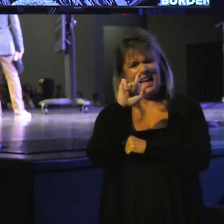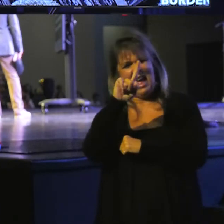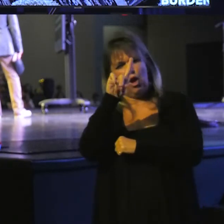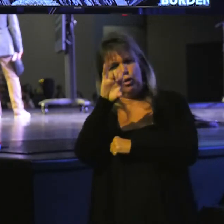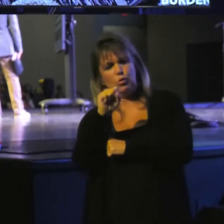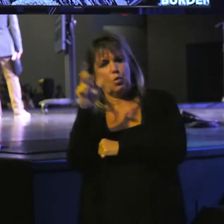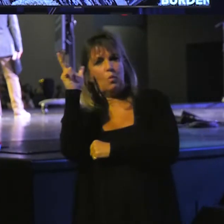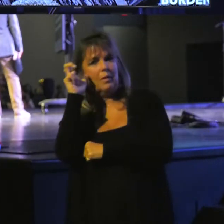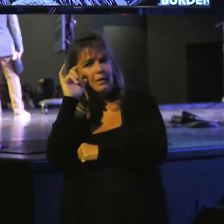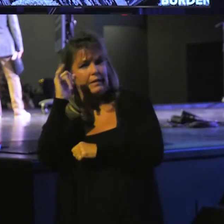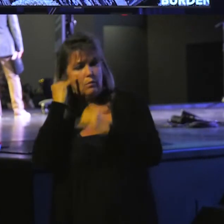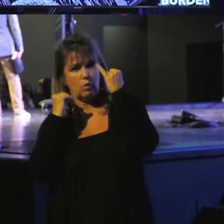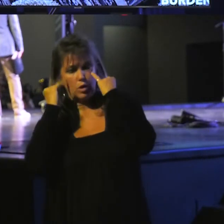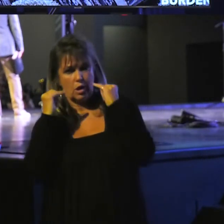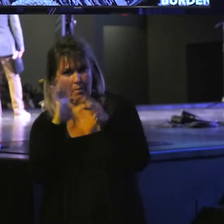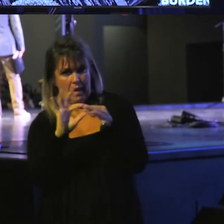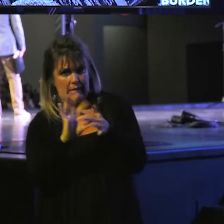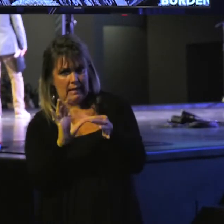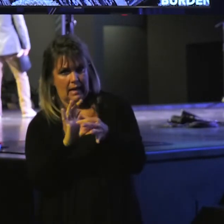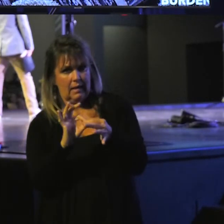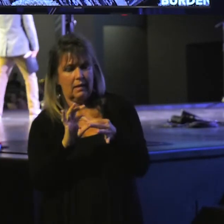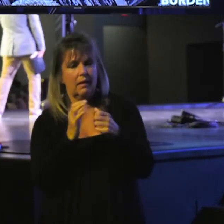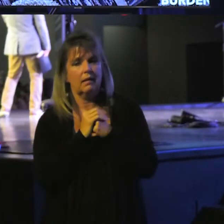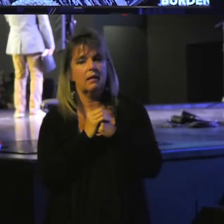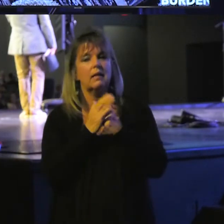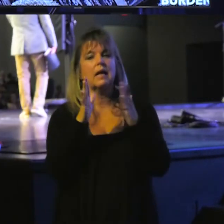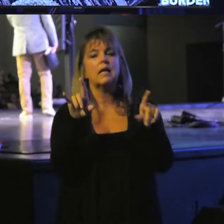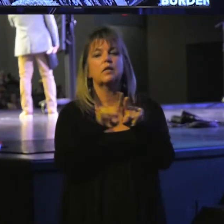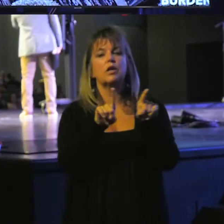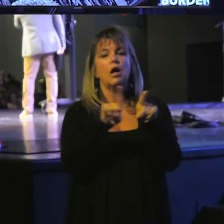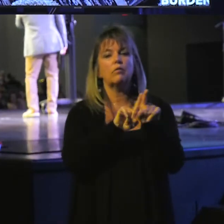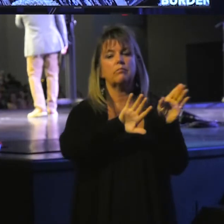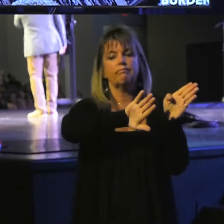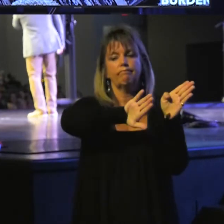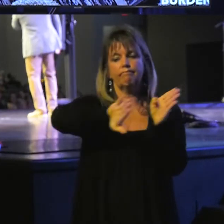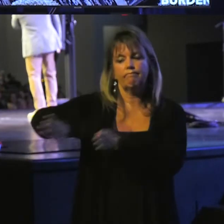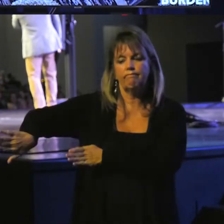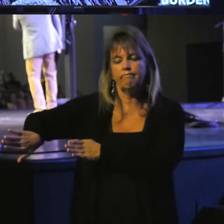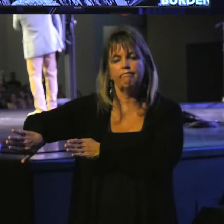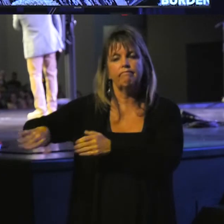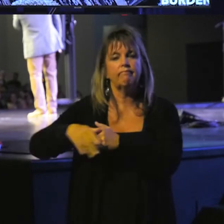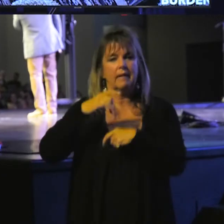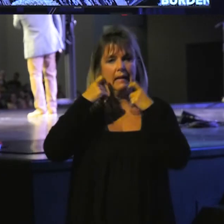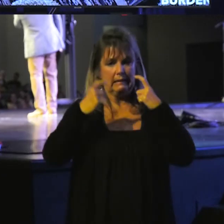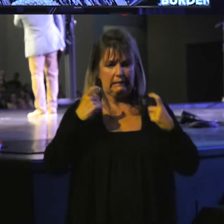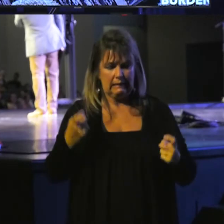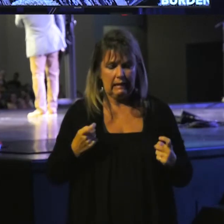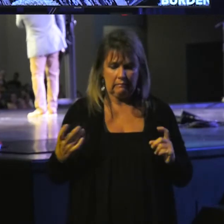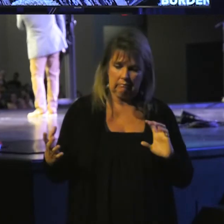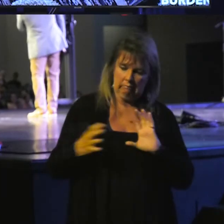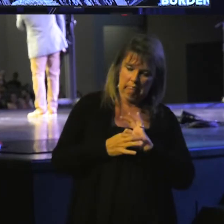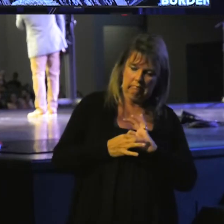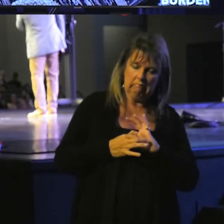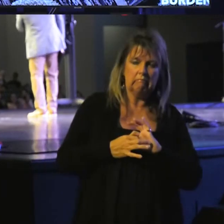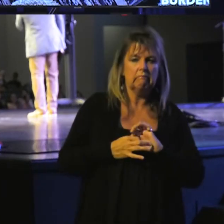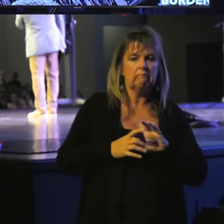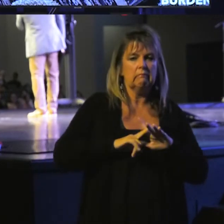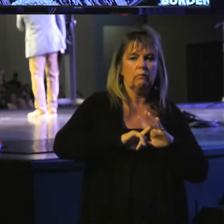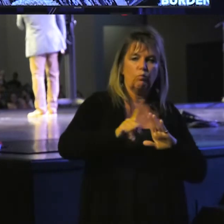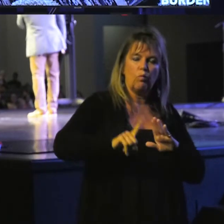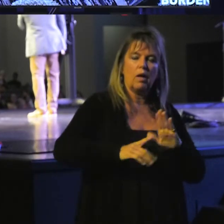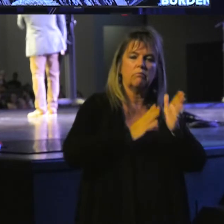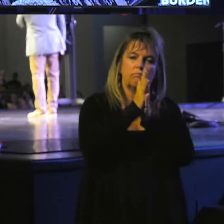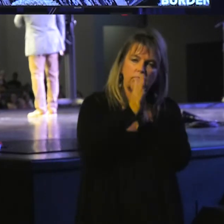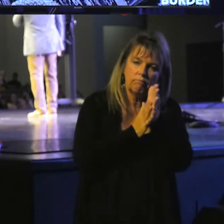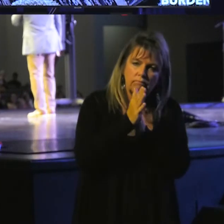listening to what Jeremiah said, let us also lay aside every weight of sin which clings so closely, and let us run with endurance